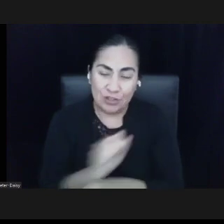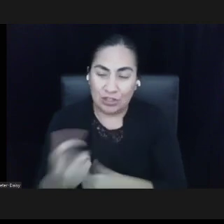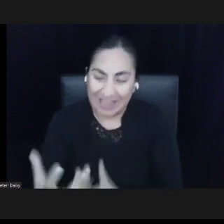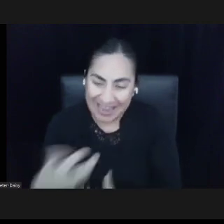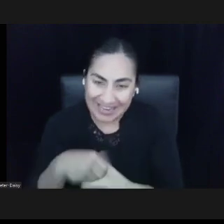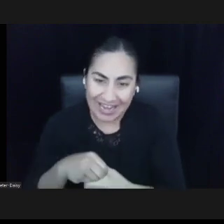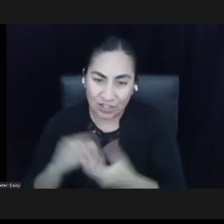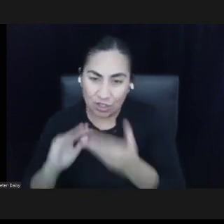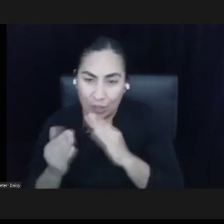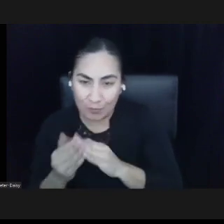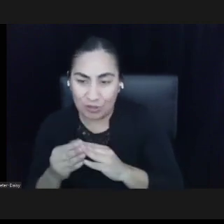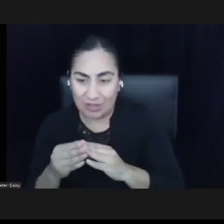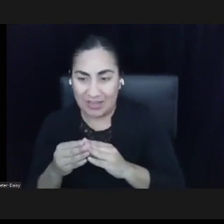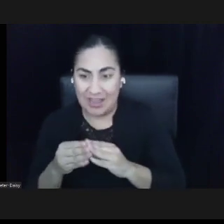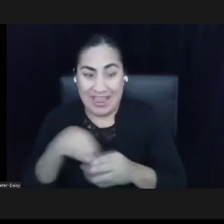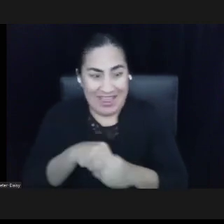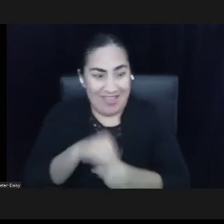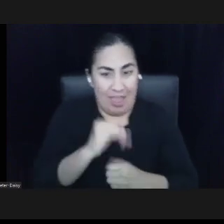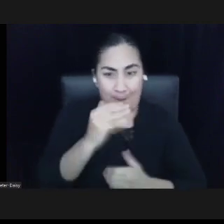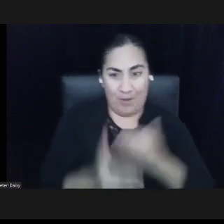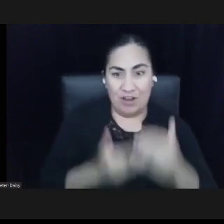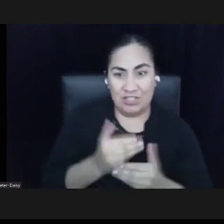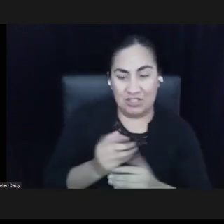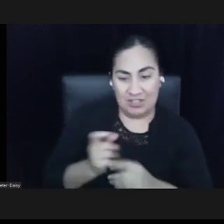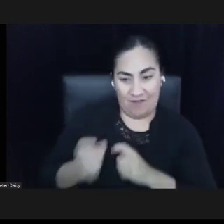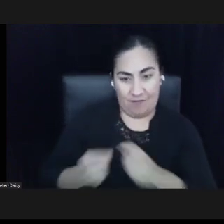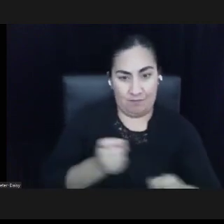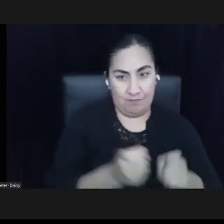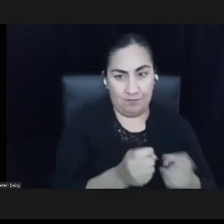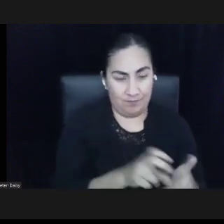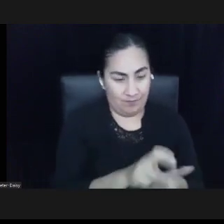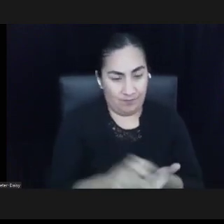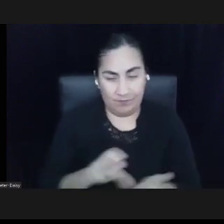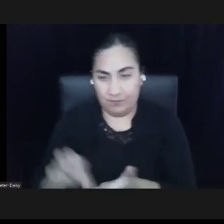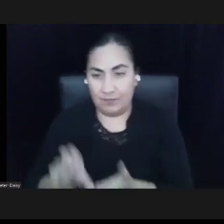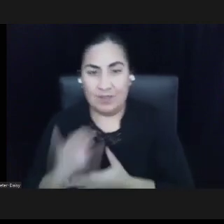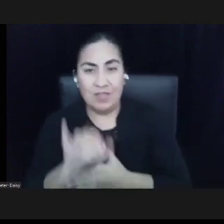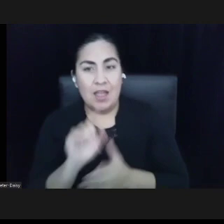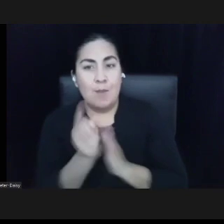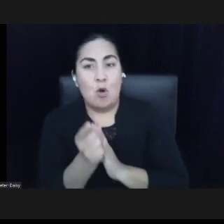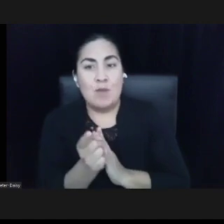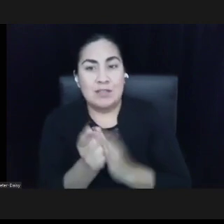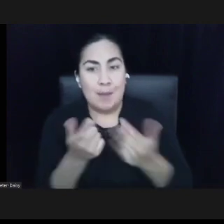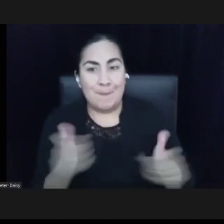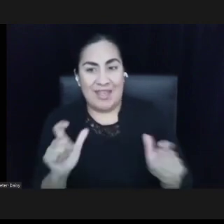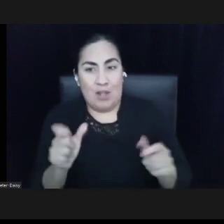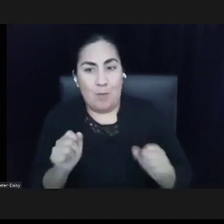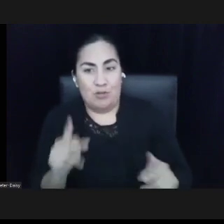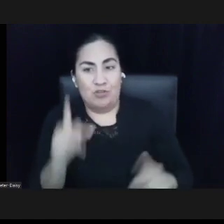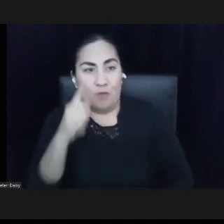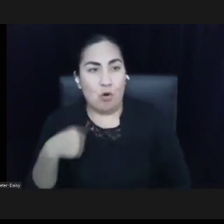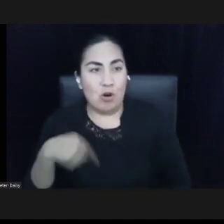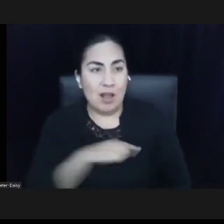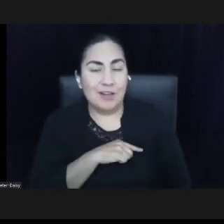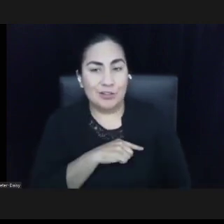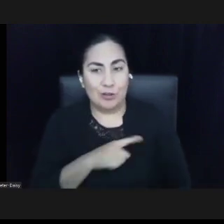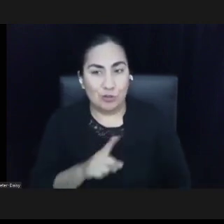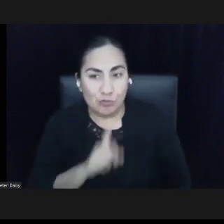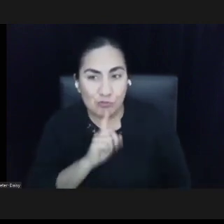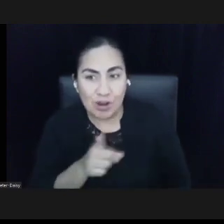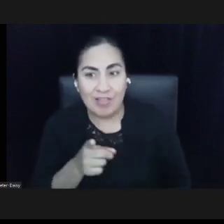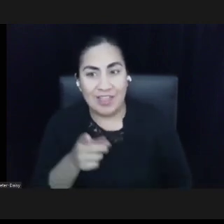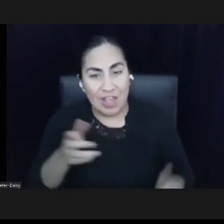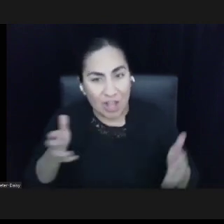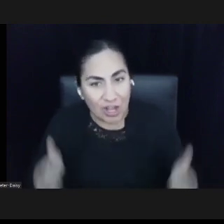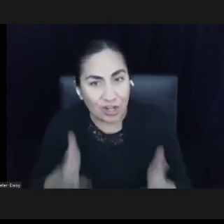So I think actually this moment is really a big opportunity for us to push hard for some of the changes that